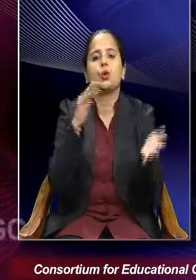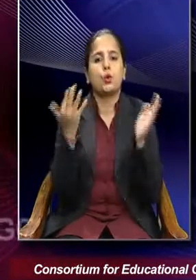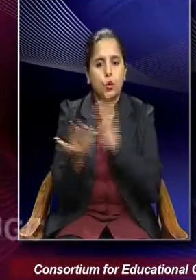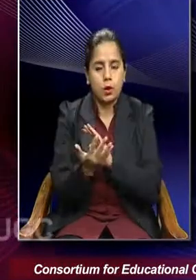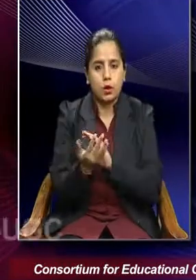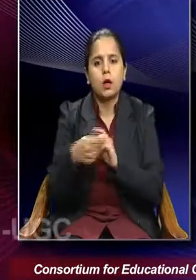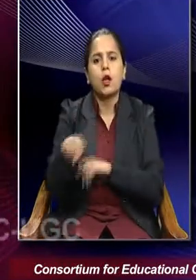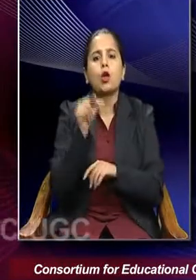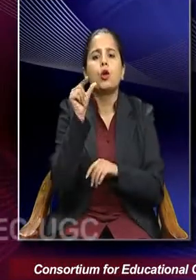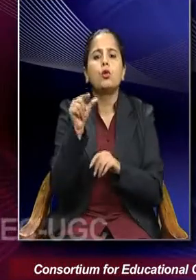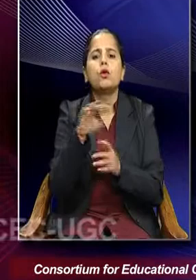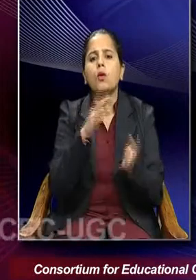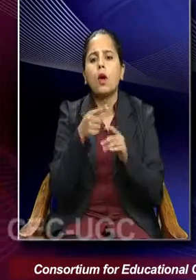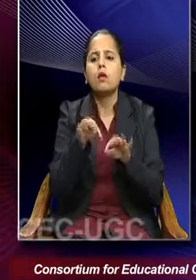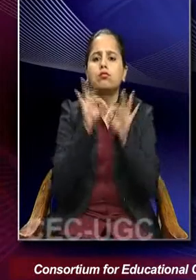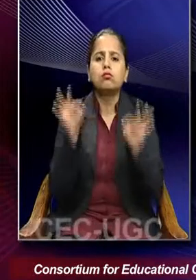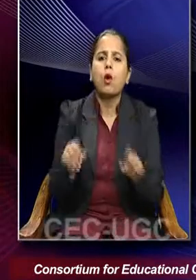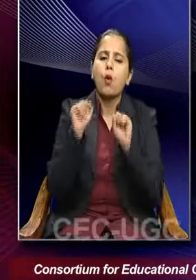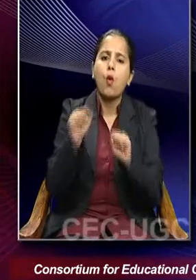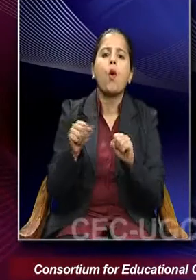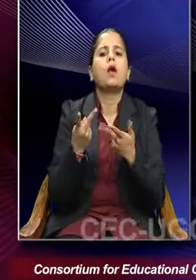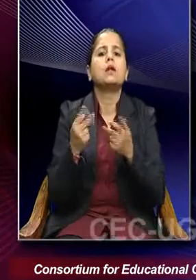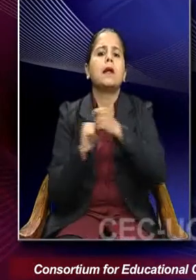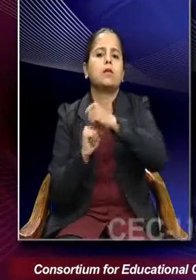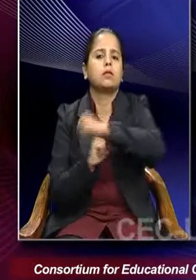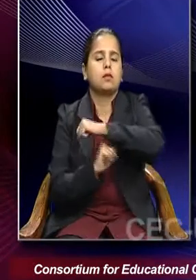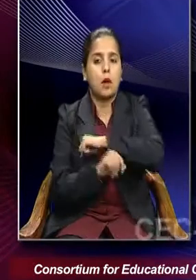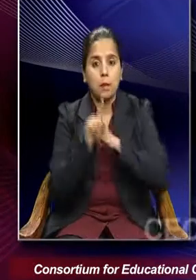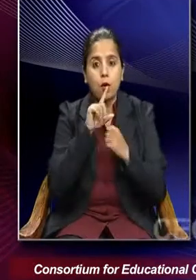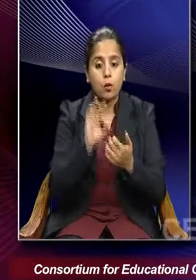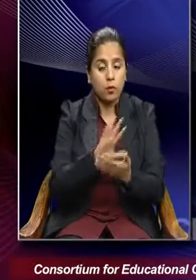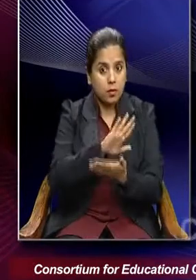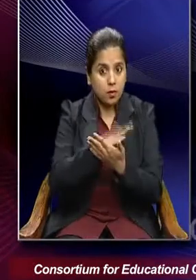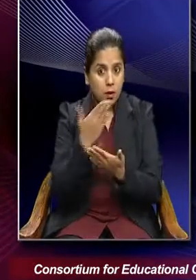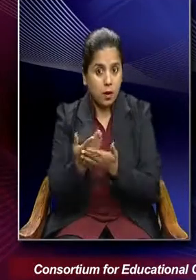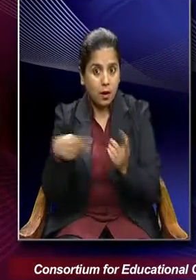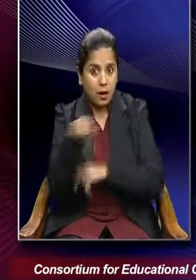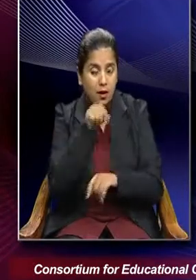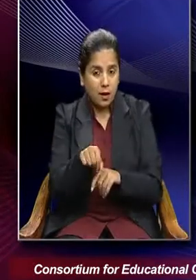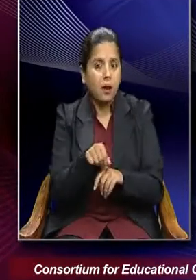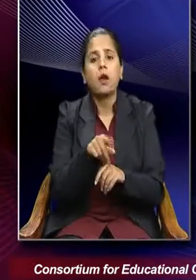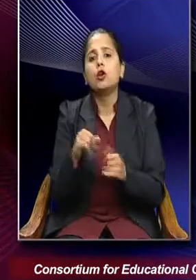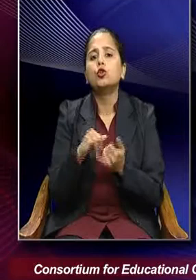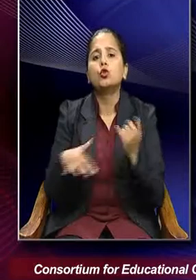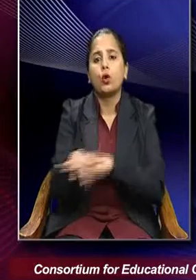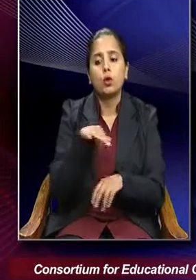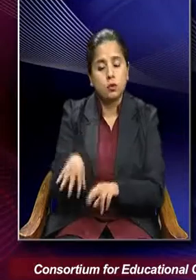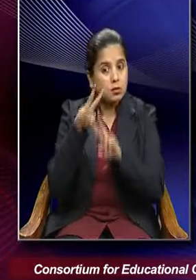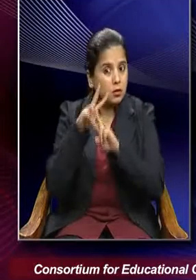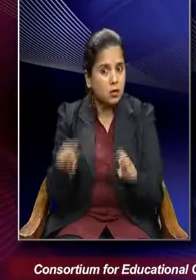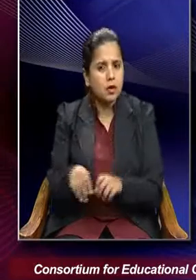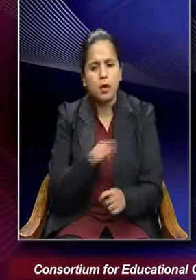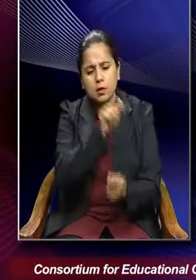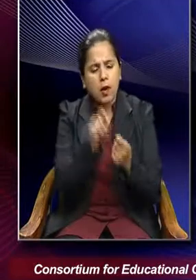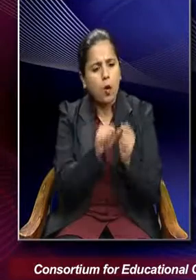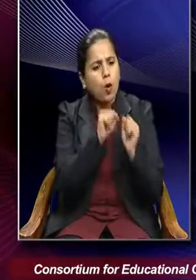uniform pattern. Whereas interpretative sociology is trying to tell us the specific of